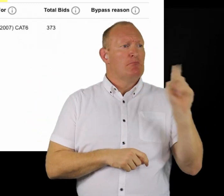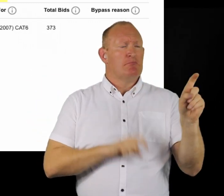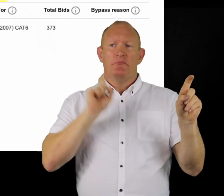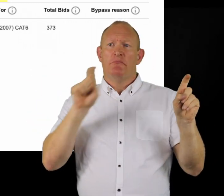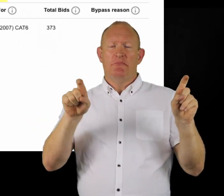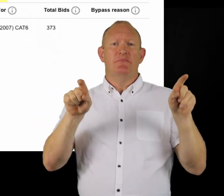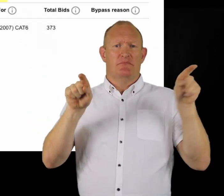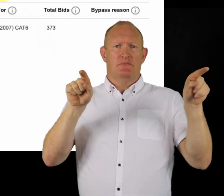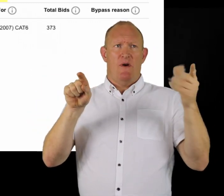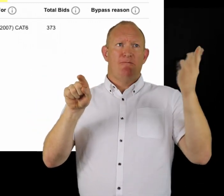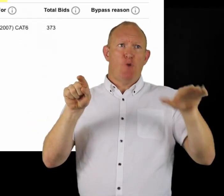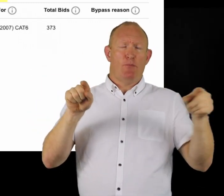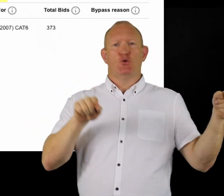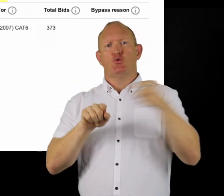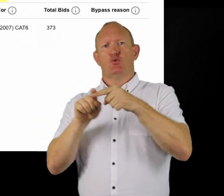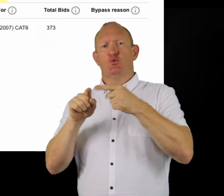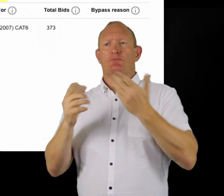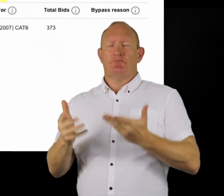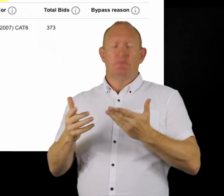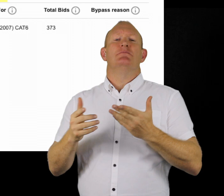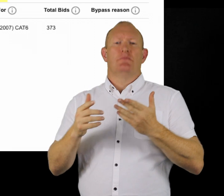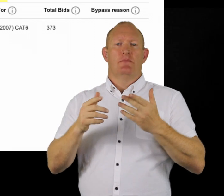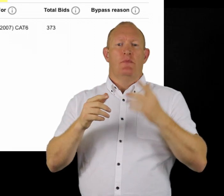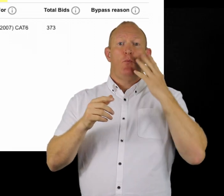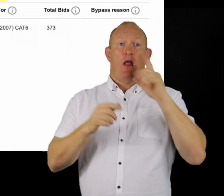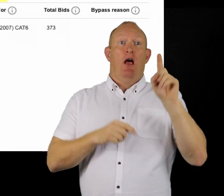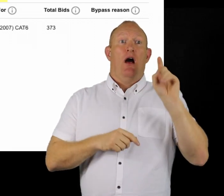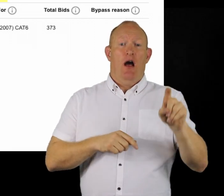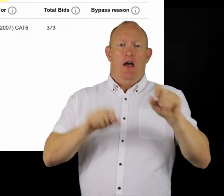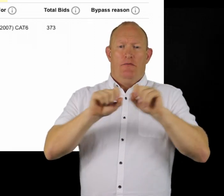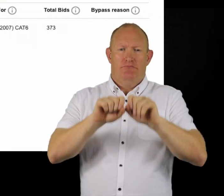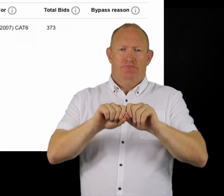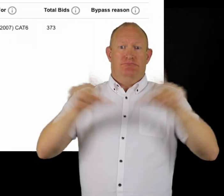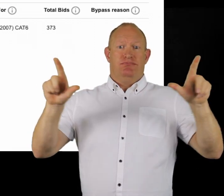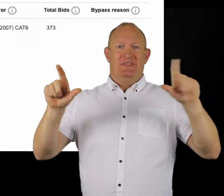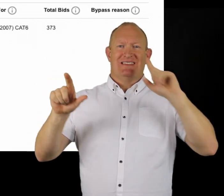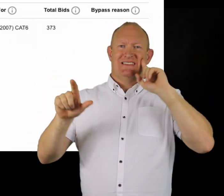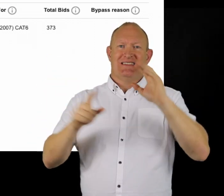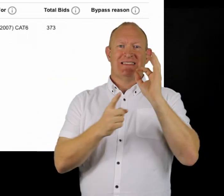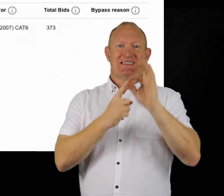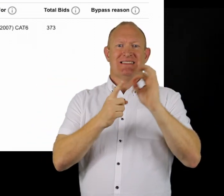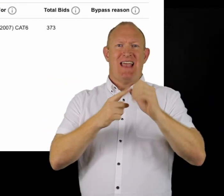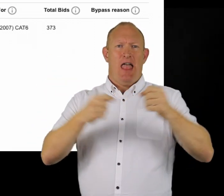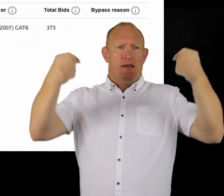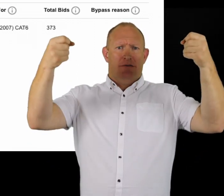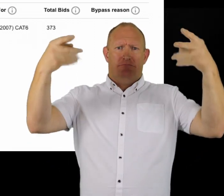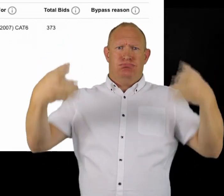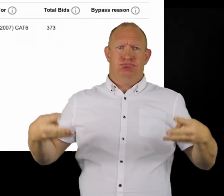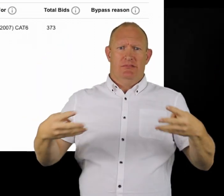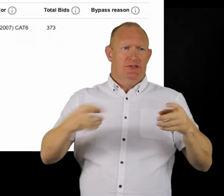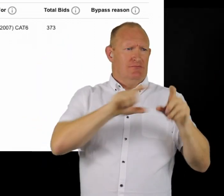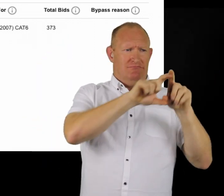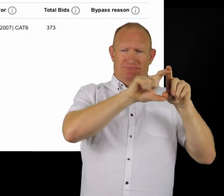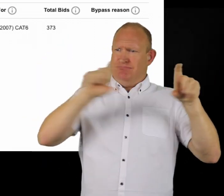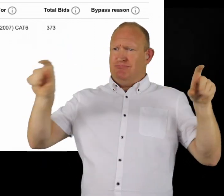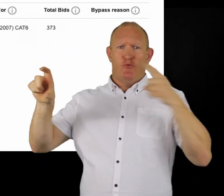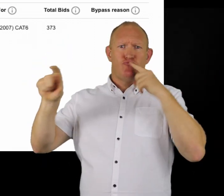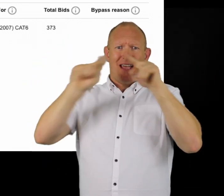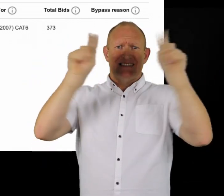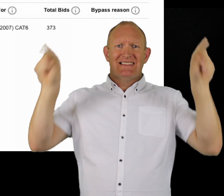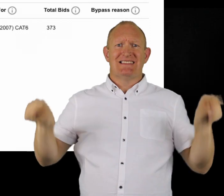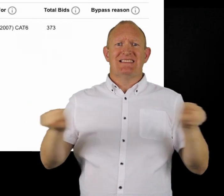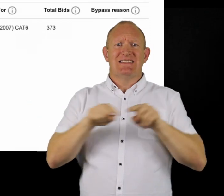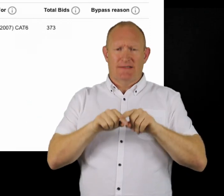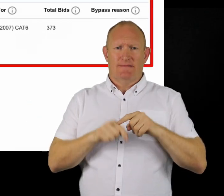search between dates to find properties you have previously bid on. Your previous bids and search